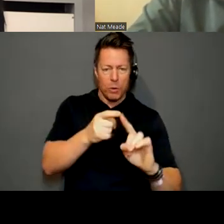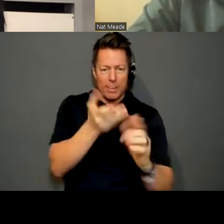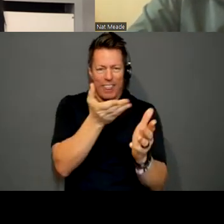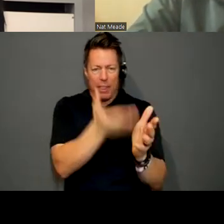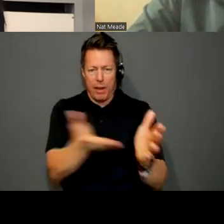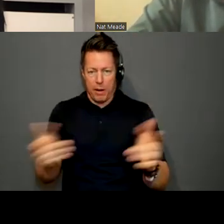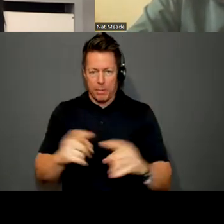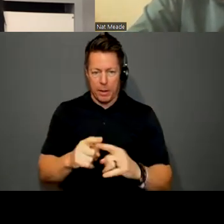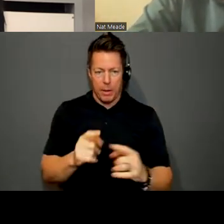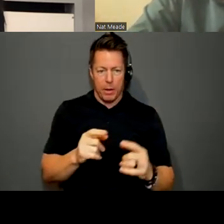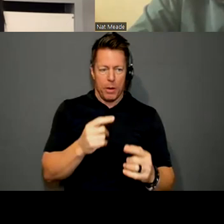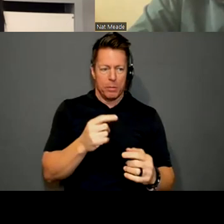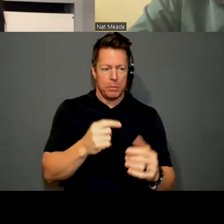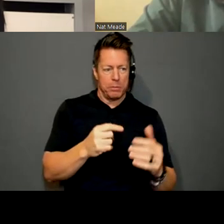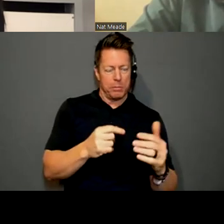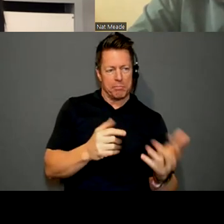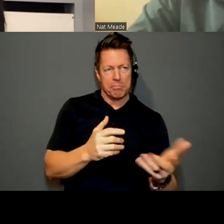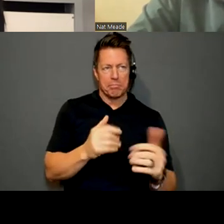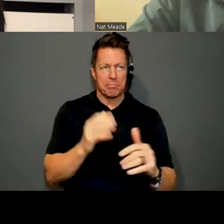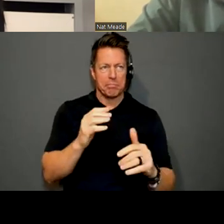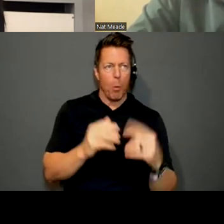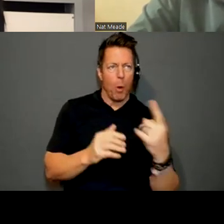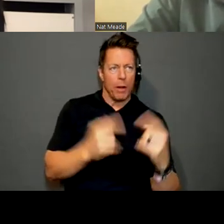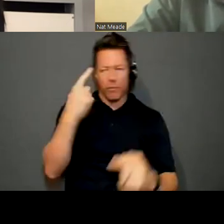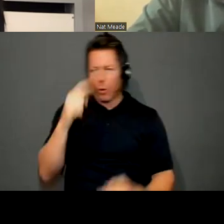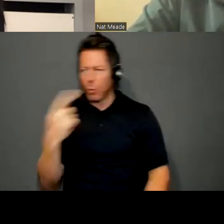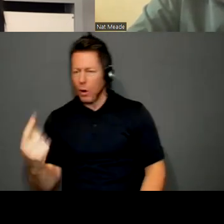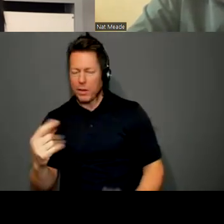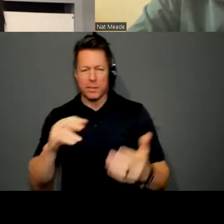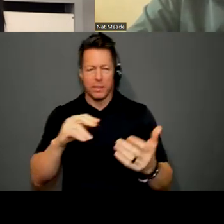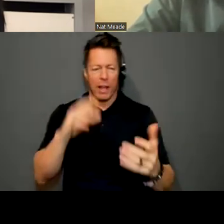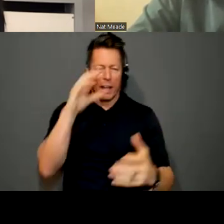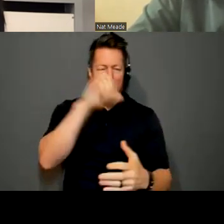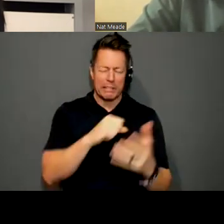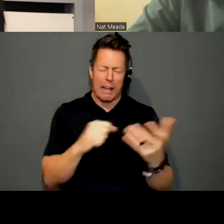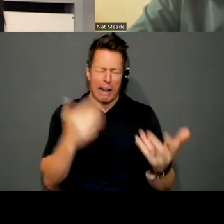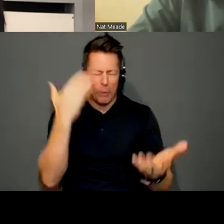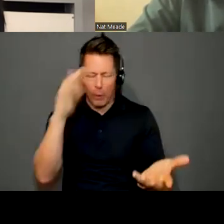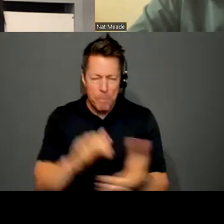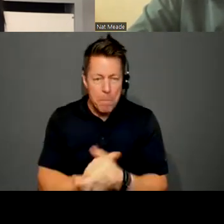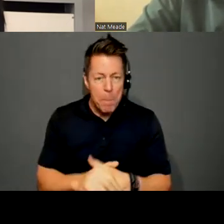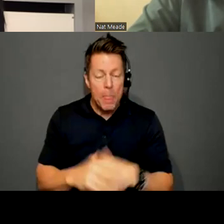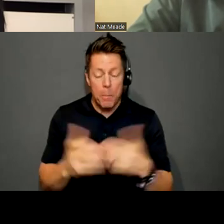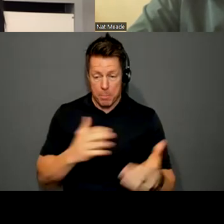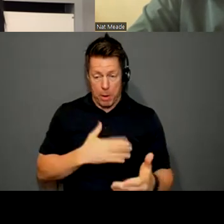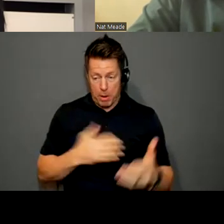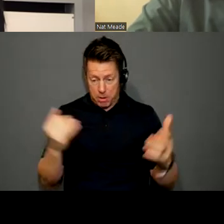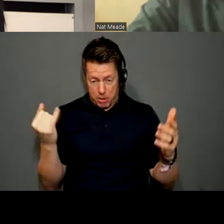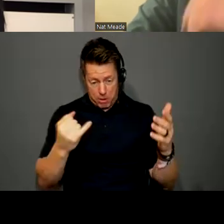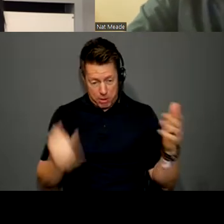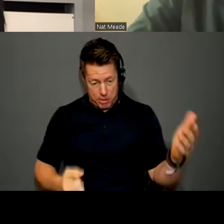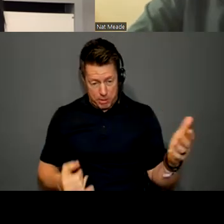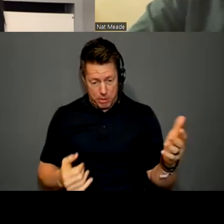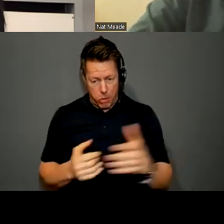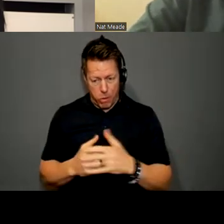like a one for one, um, I guess. Um, but you know what I think about when I'm making my work, I think I'm